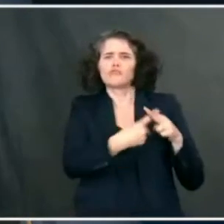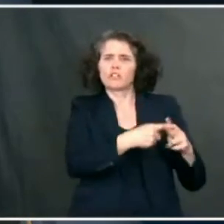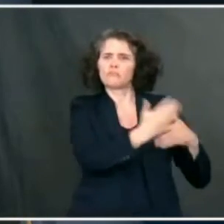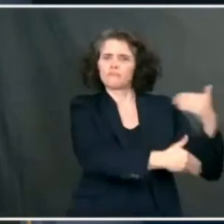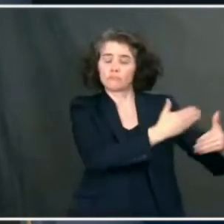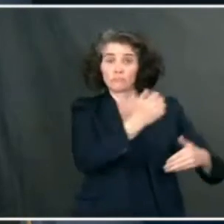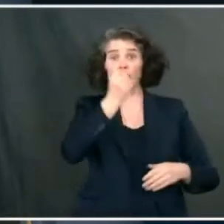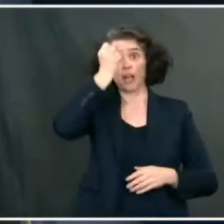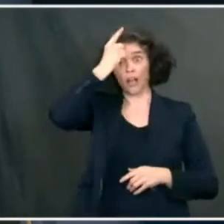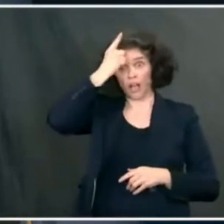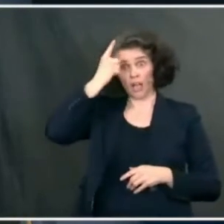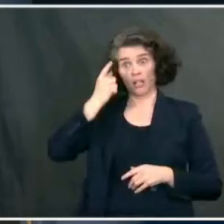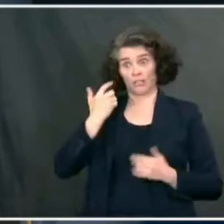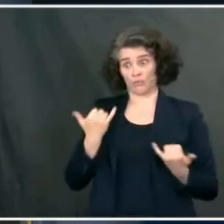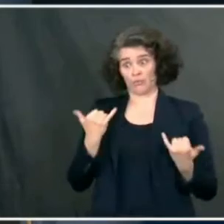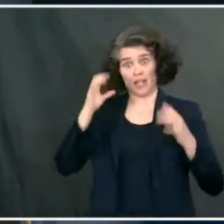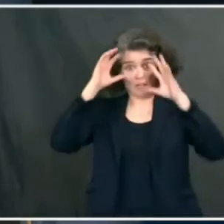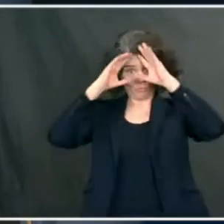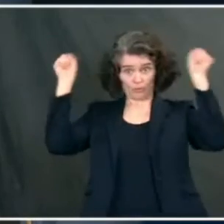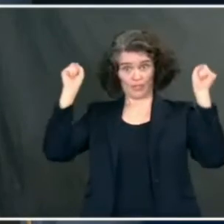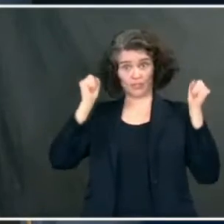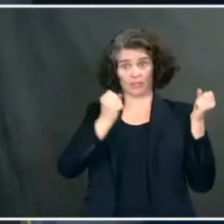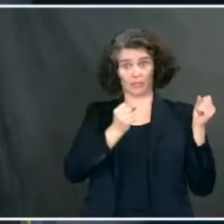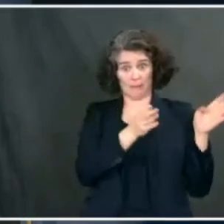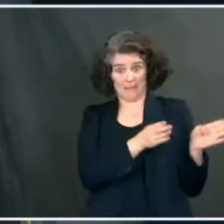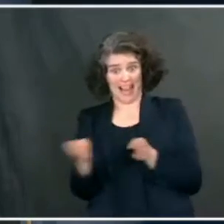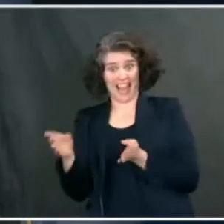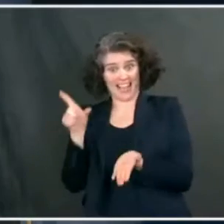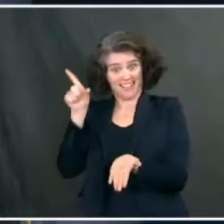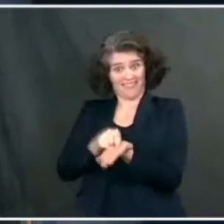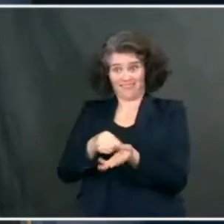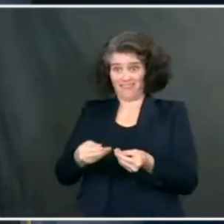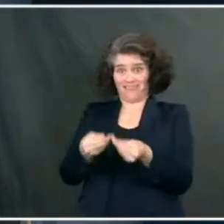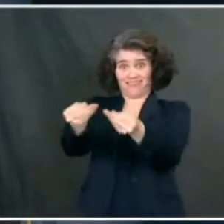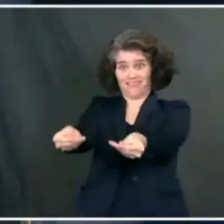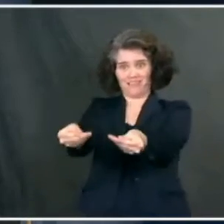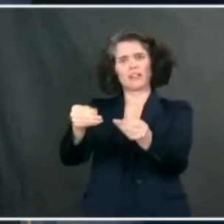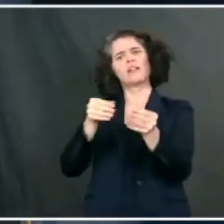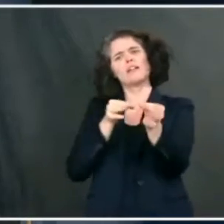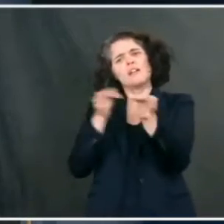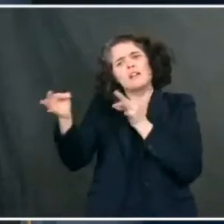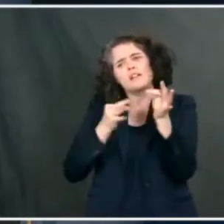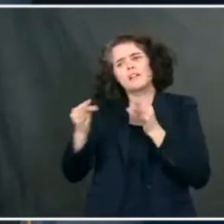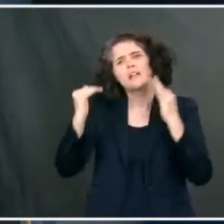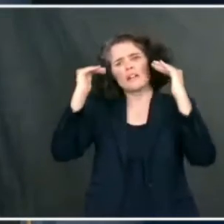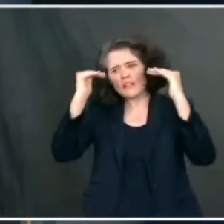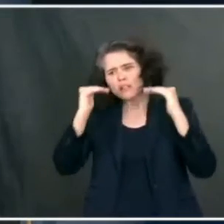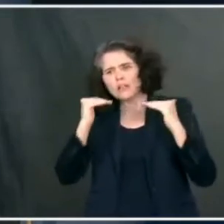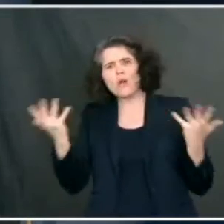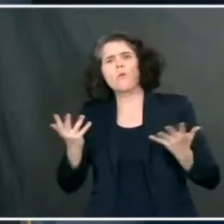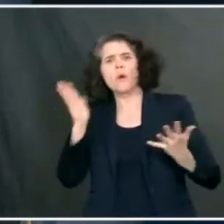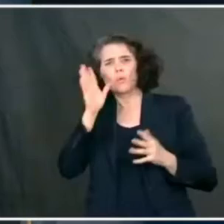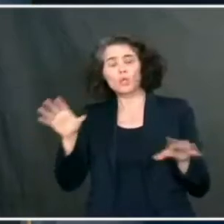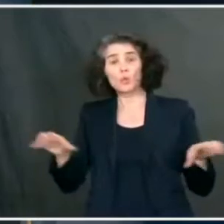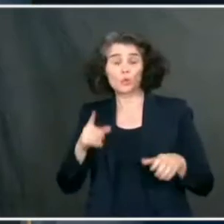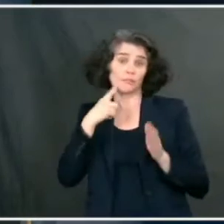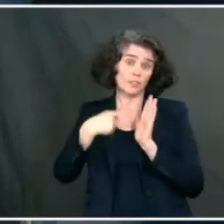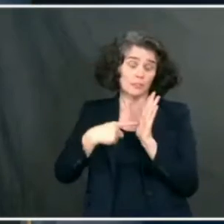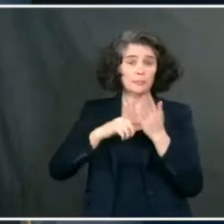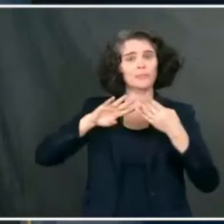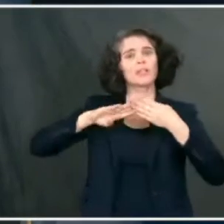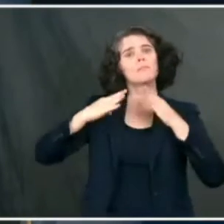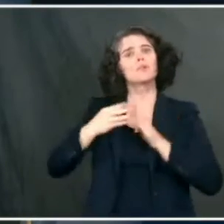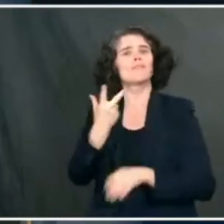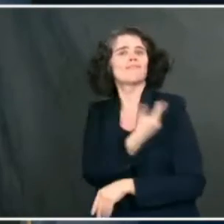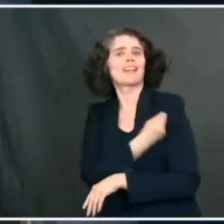plan that the president has put forth about the things that he is going to do, namely, get community vaccine centers